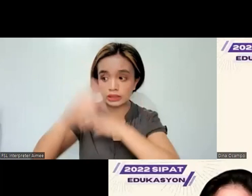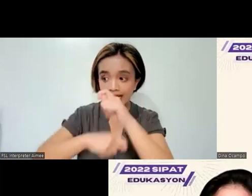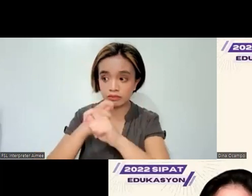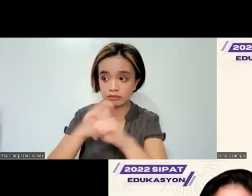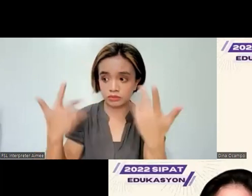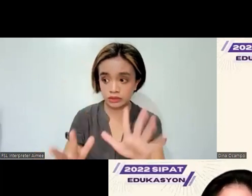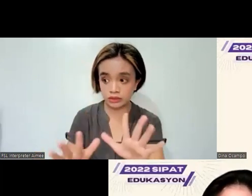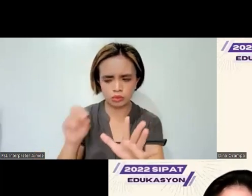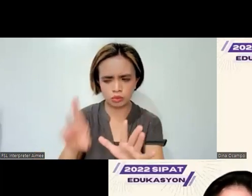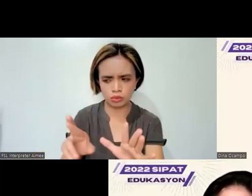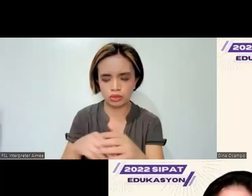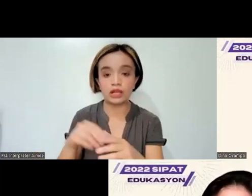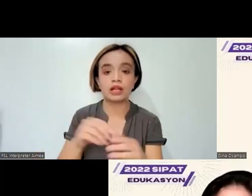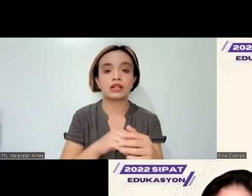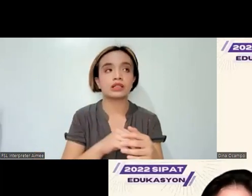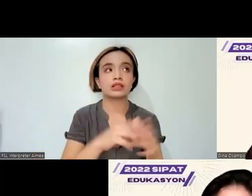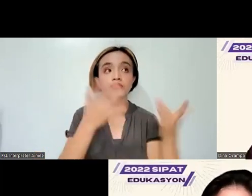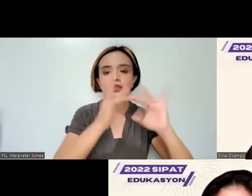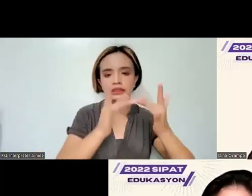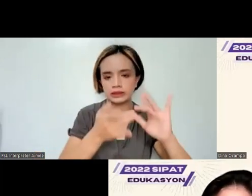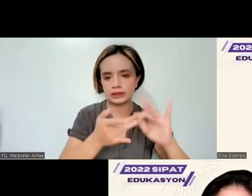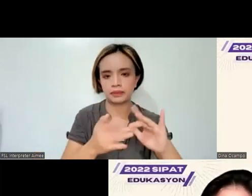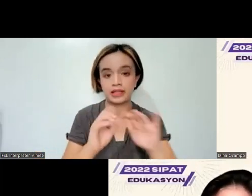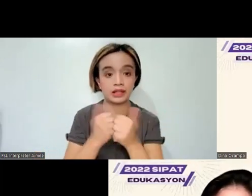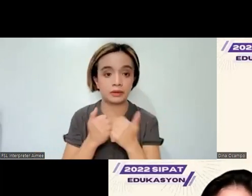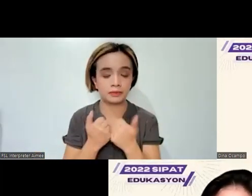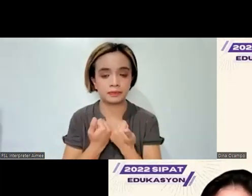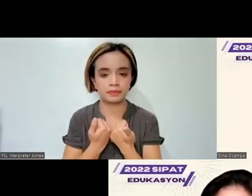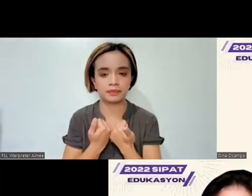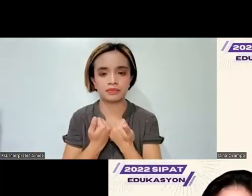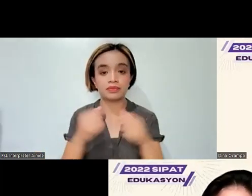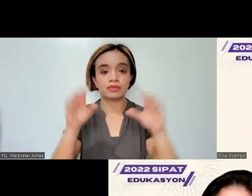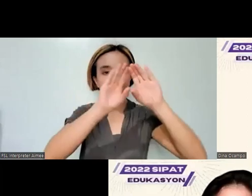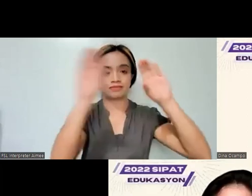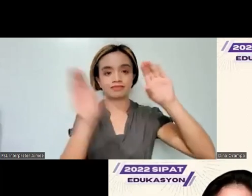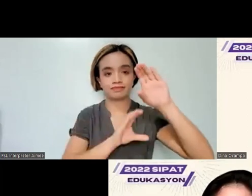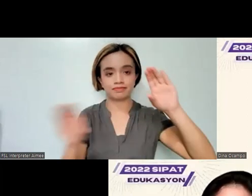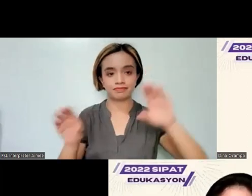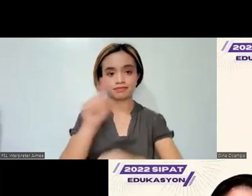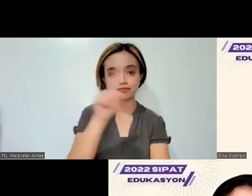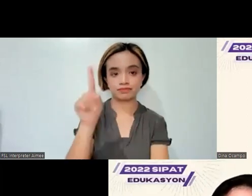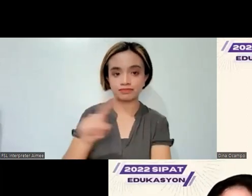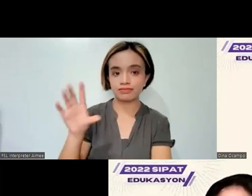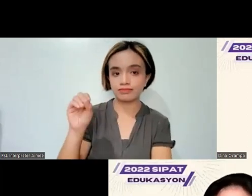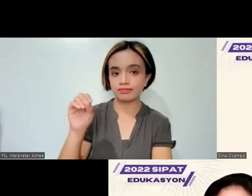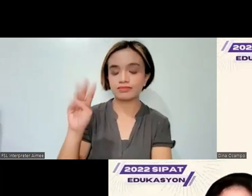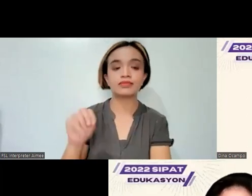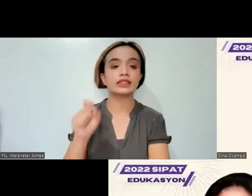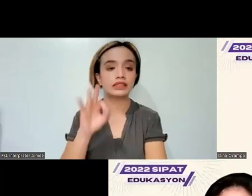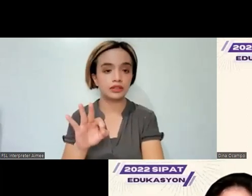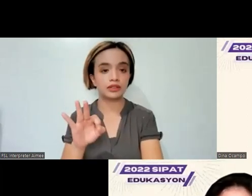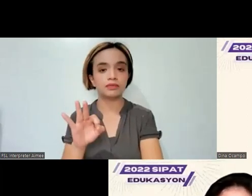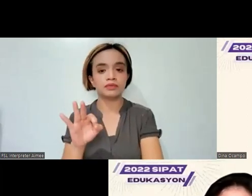a visual remote. So it was via Zoom, actually, if the internet was able to